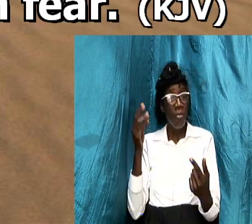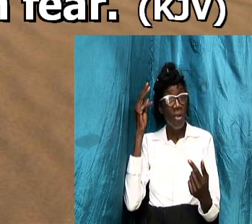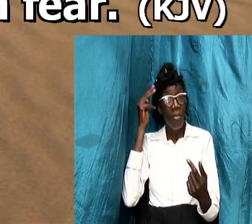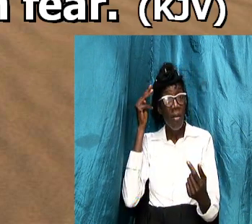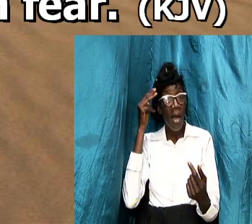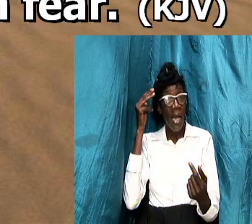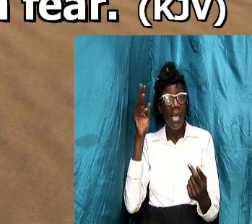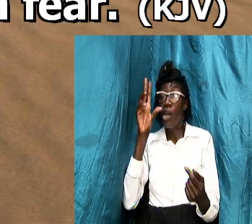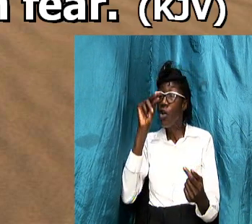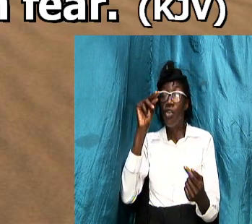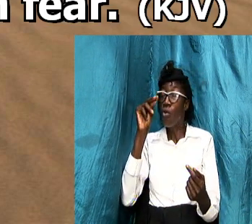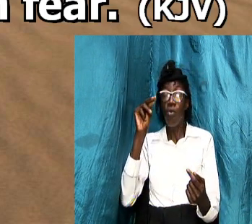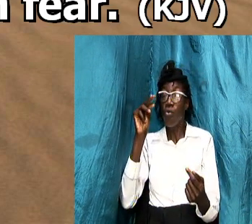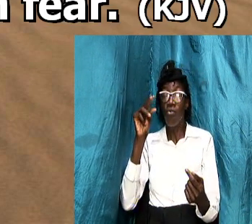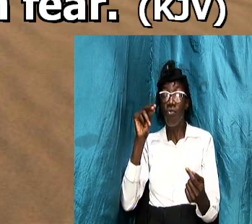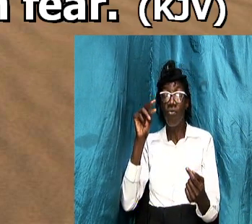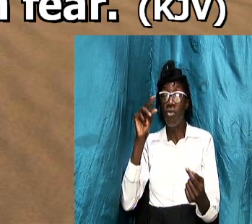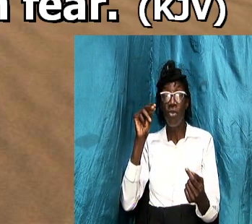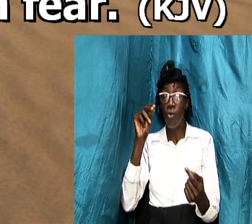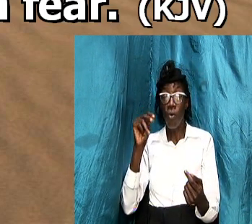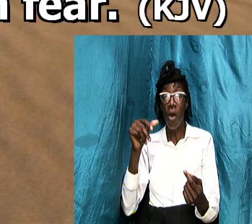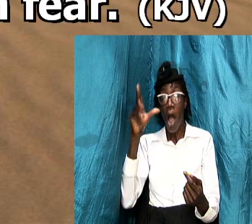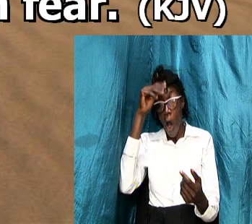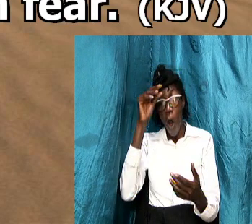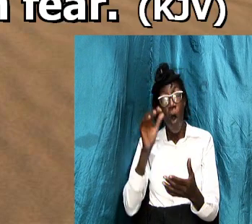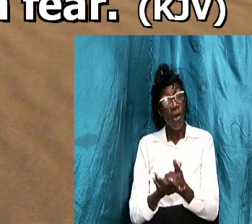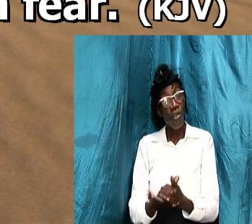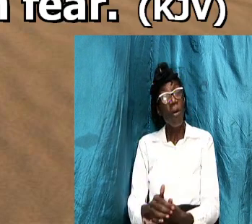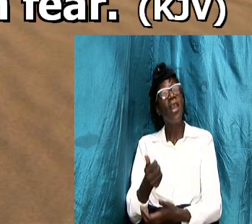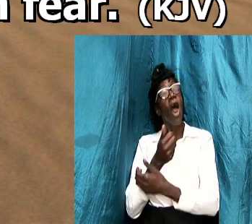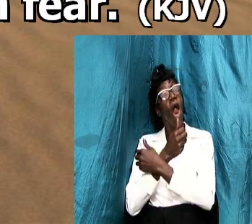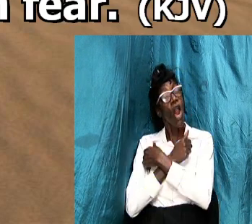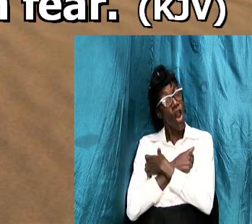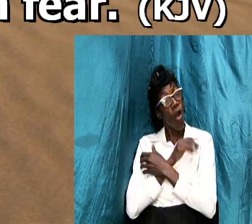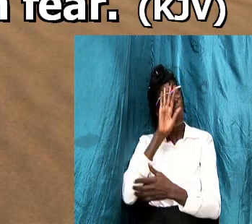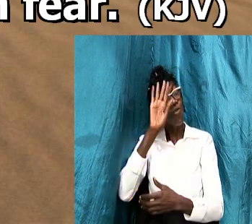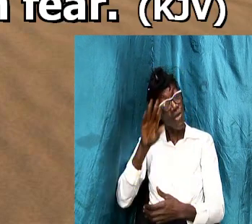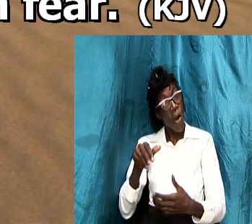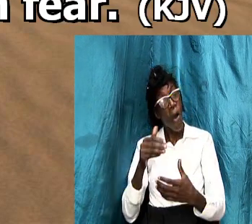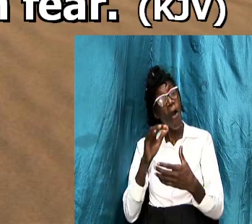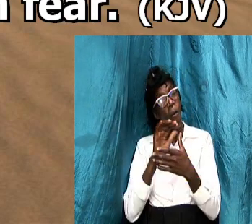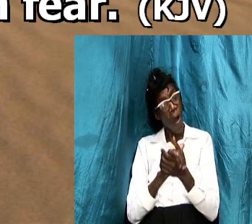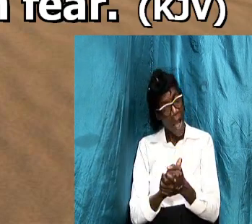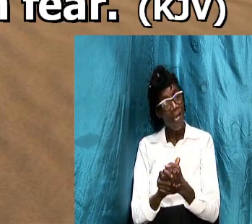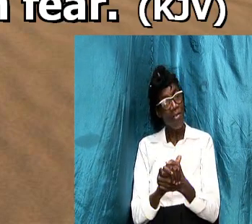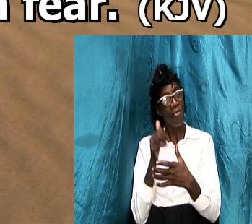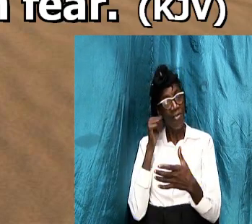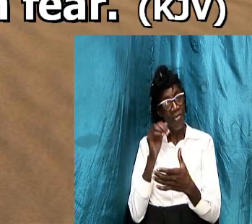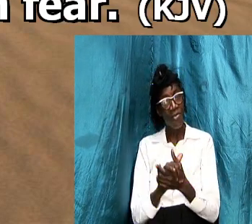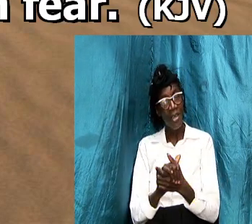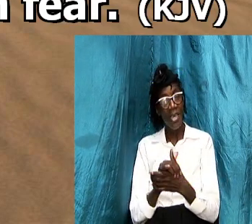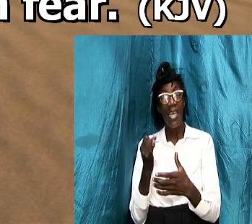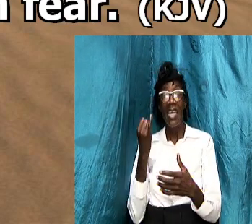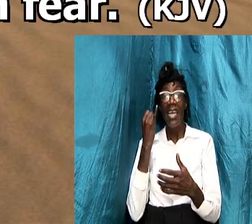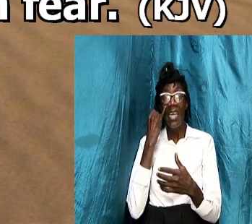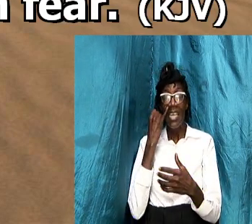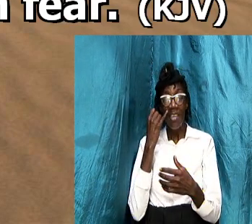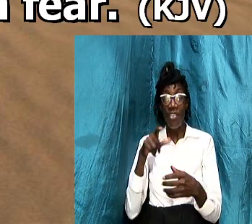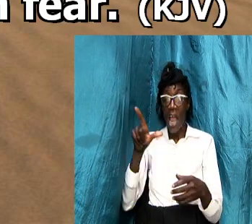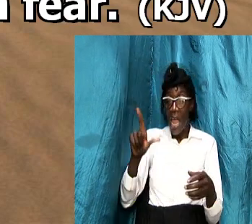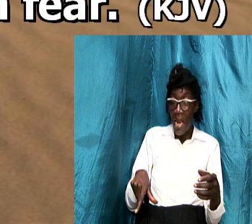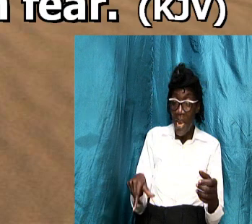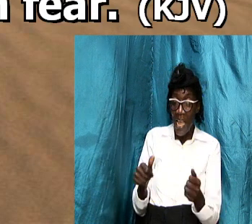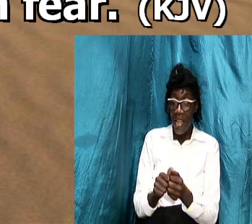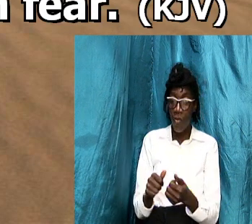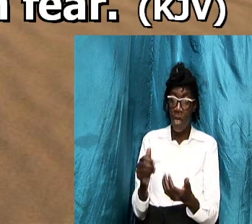unconditional husbands love your wives if she's late with dinner husbands